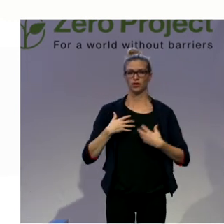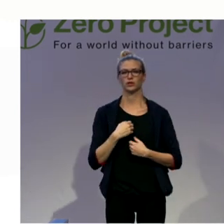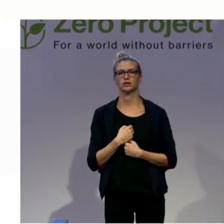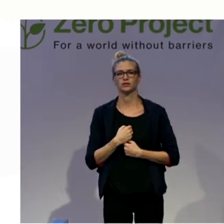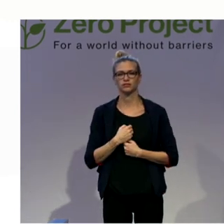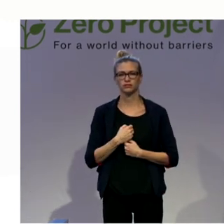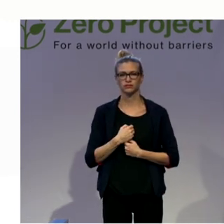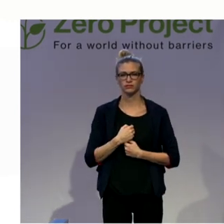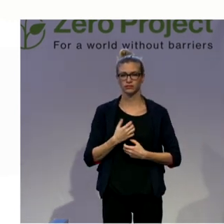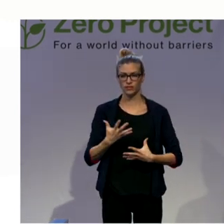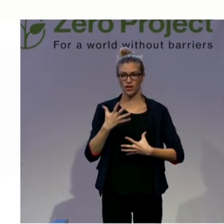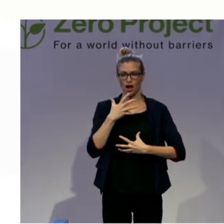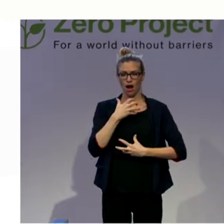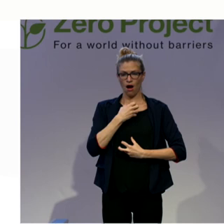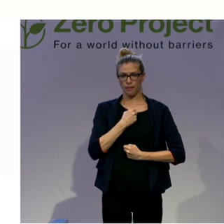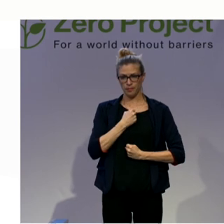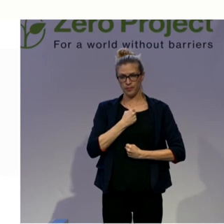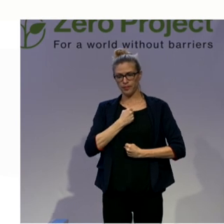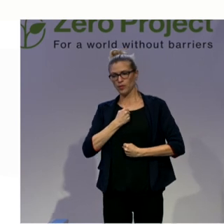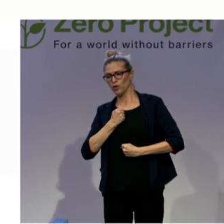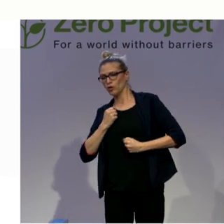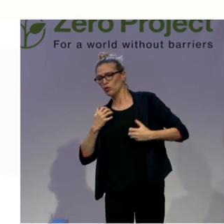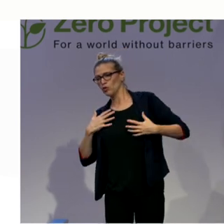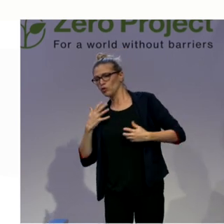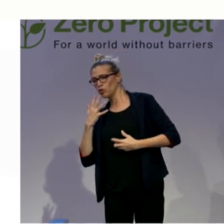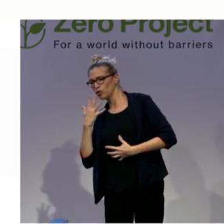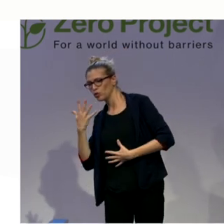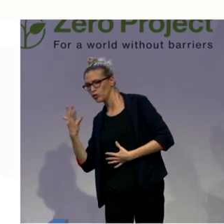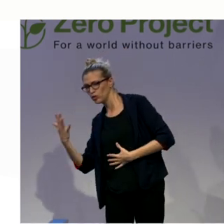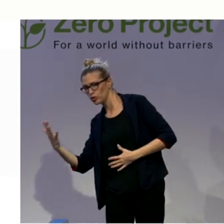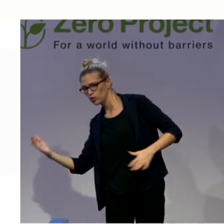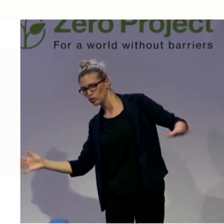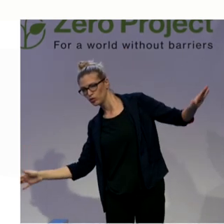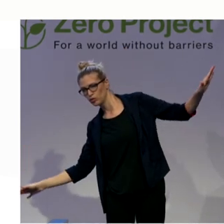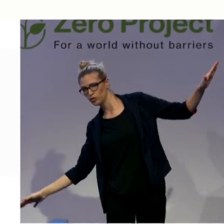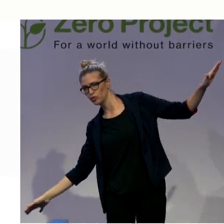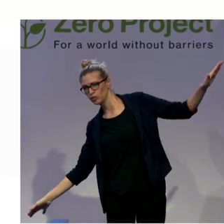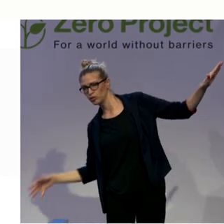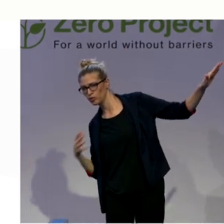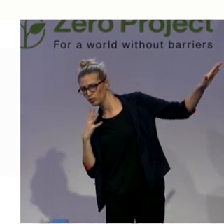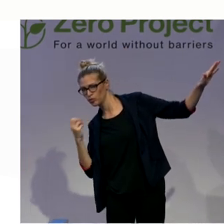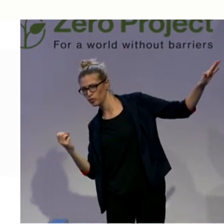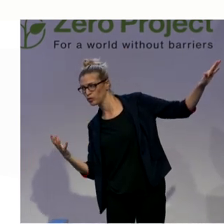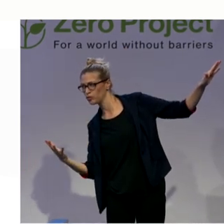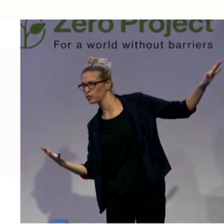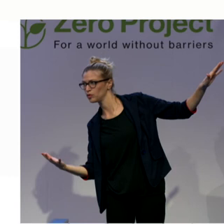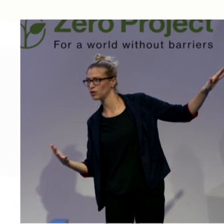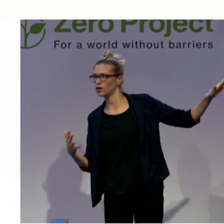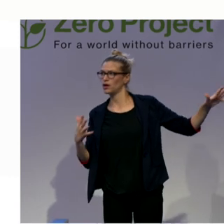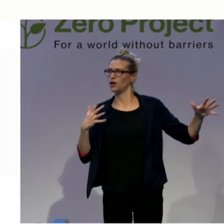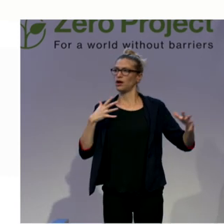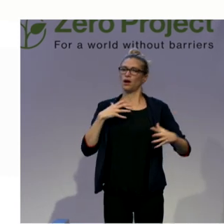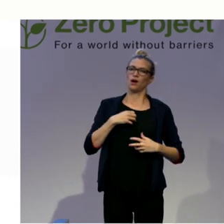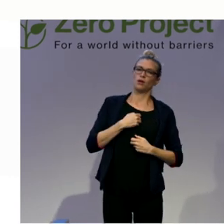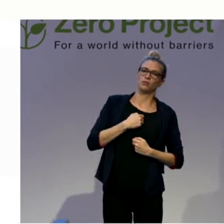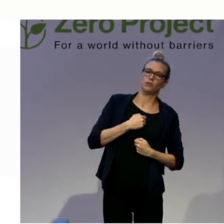more. Inhale and exhale as you flex. And come back. And the last one. Inhale